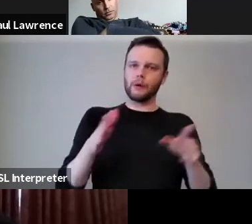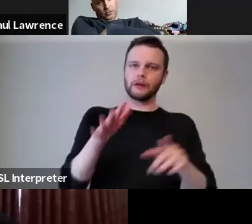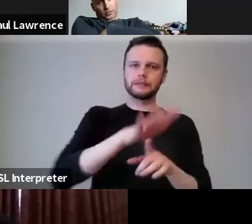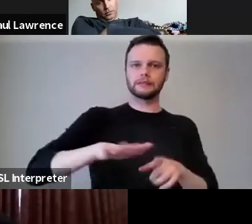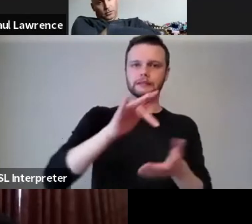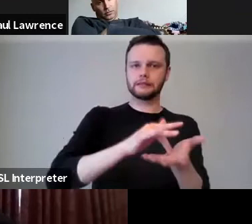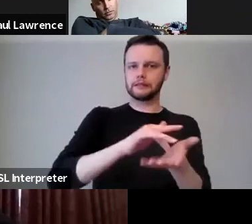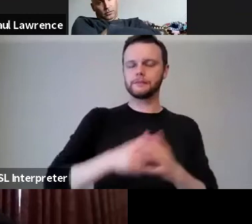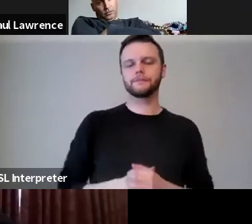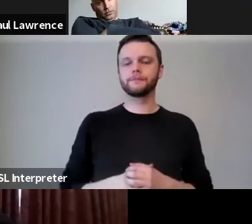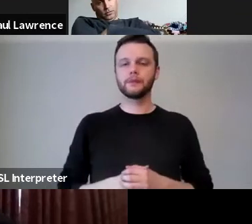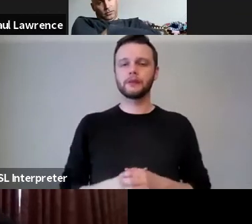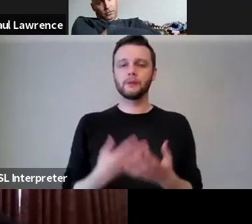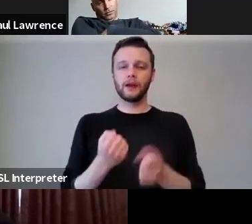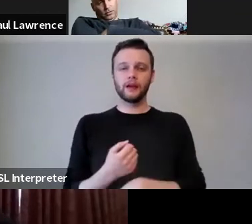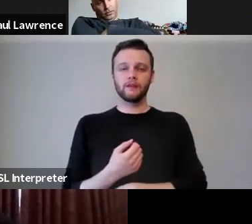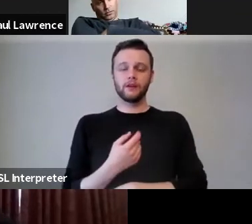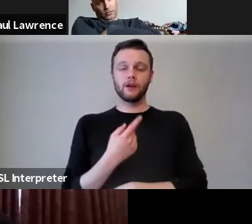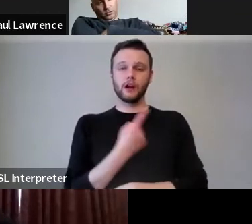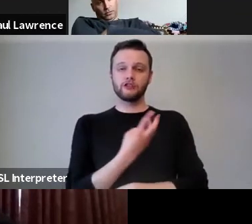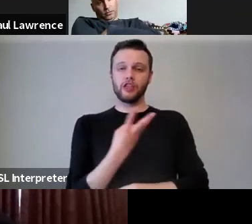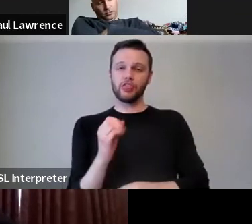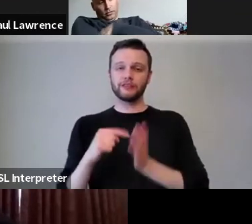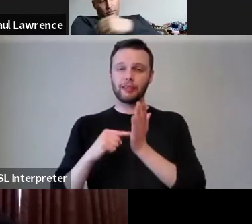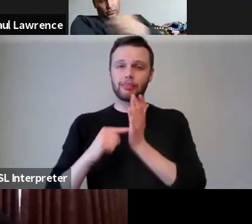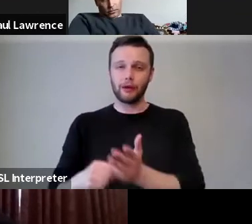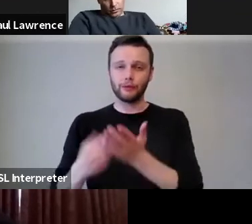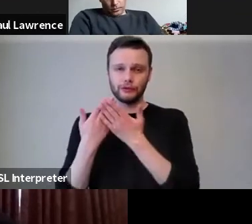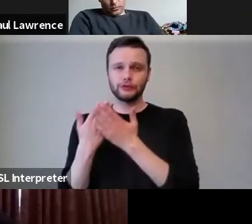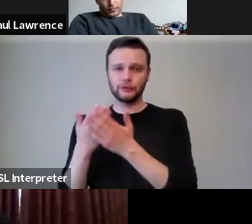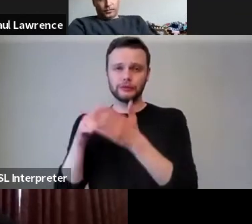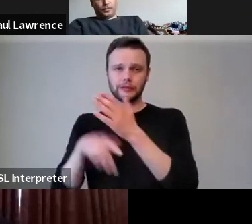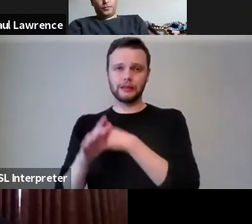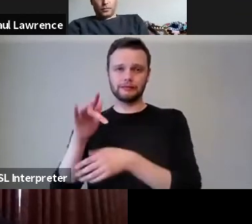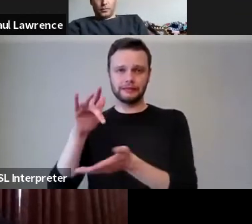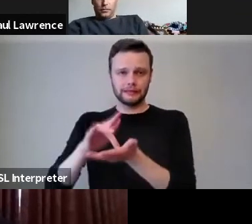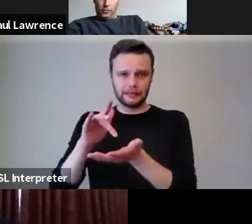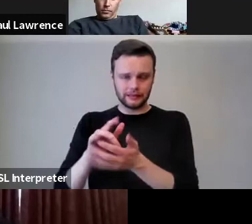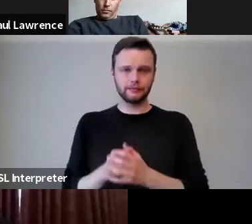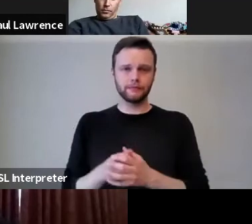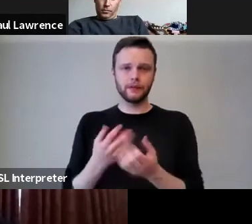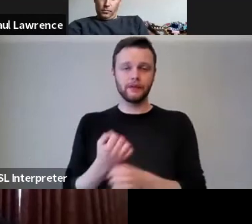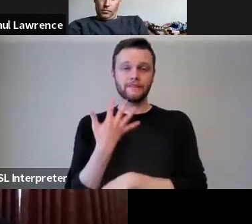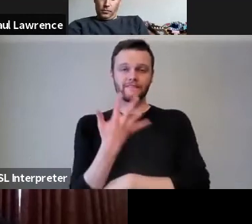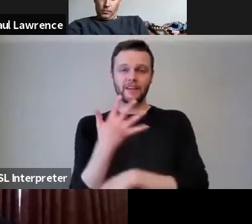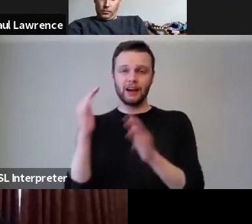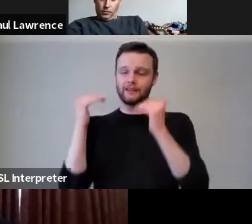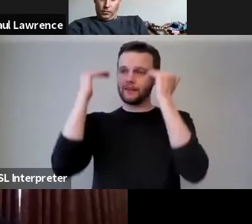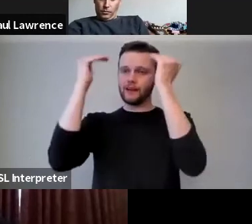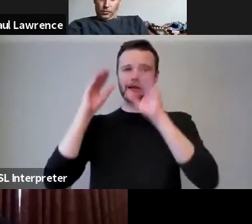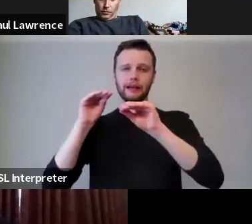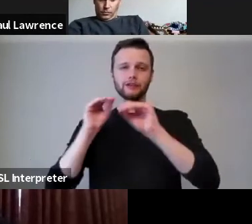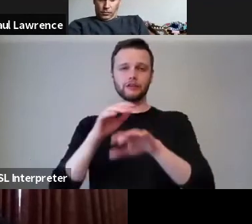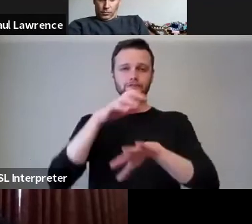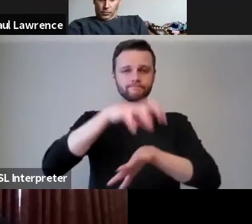There are almost 130,000 students in the city. There are five higher education institutes,